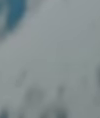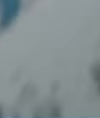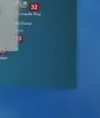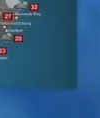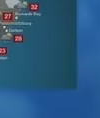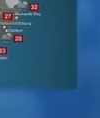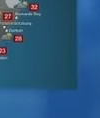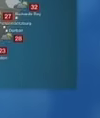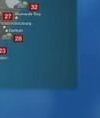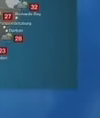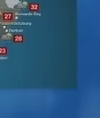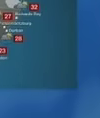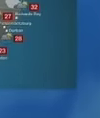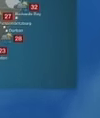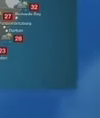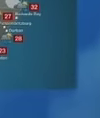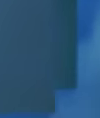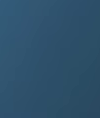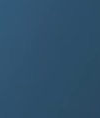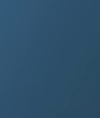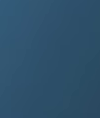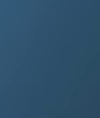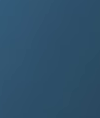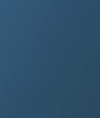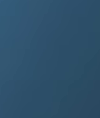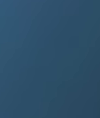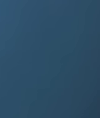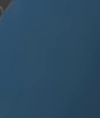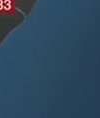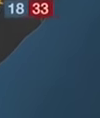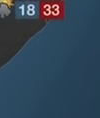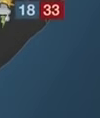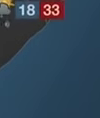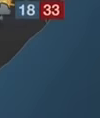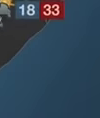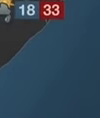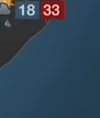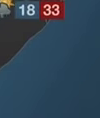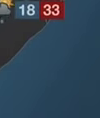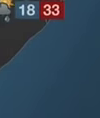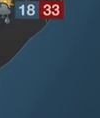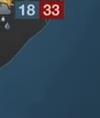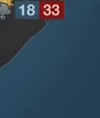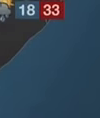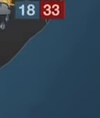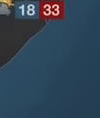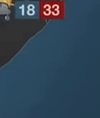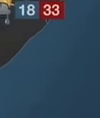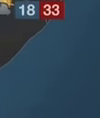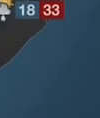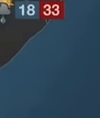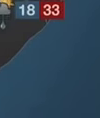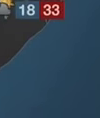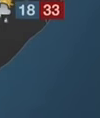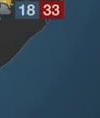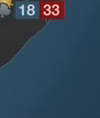to the central and eastern parts of the country. In the northern Cape, we could also have a couple of those thundershowers, mostly towards the far eastern